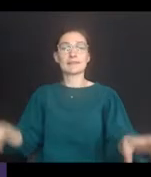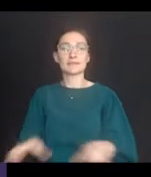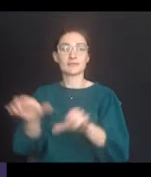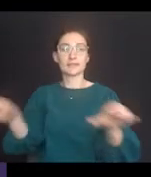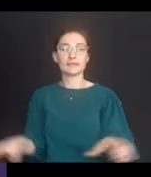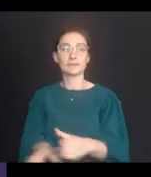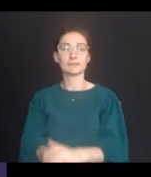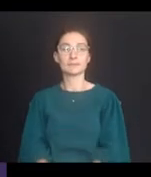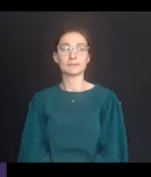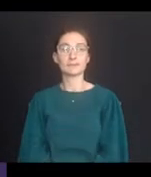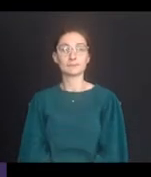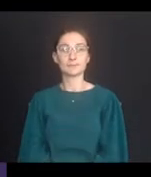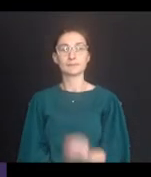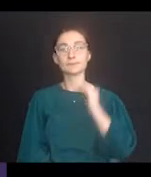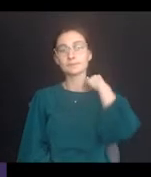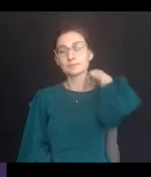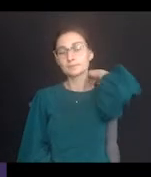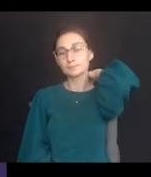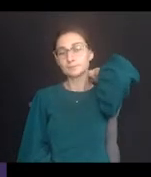in the activity.